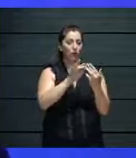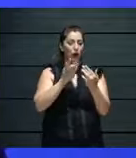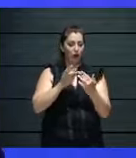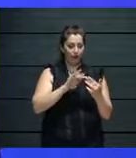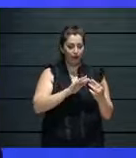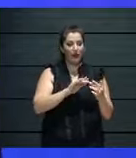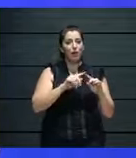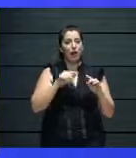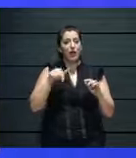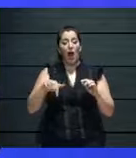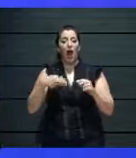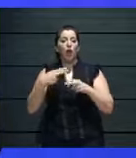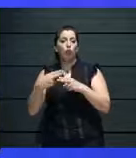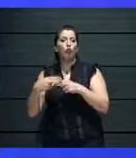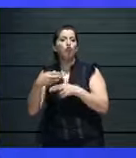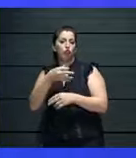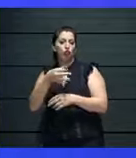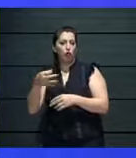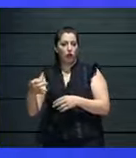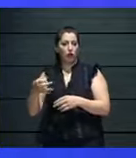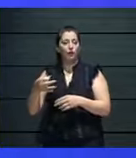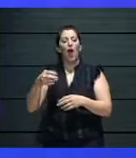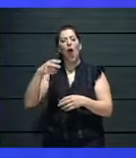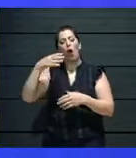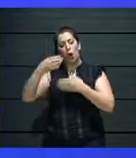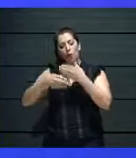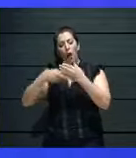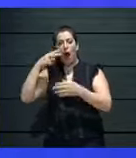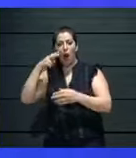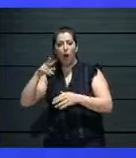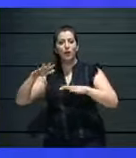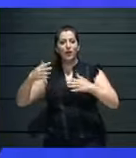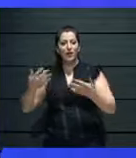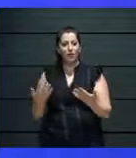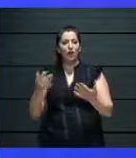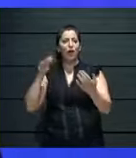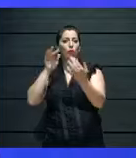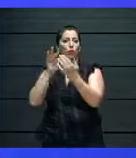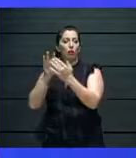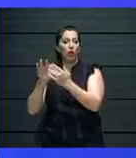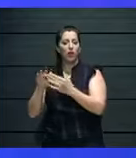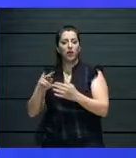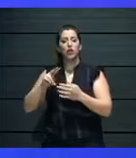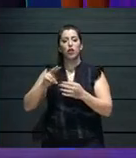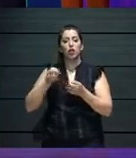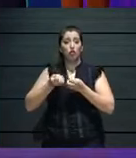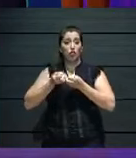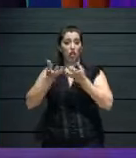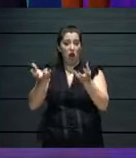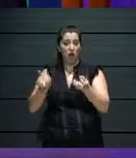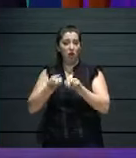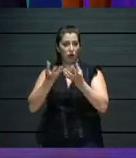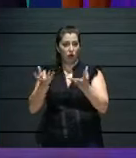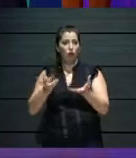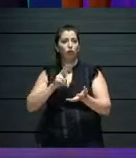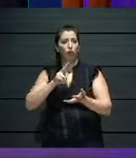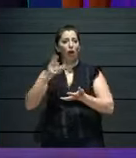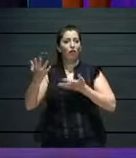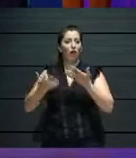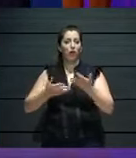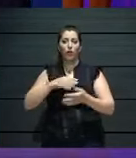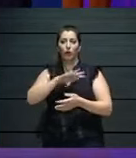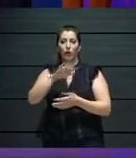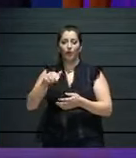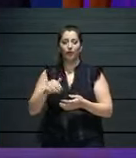researching, discussing, understanding, and sharing, very importantly. Um, thank you. Thank you, everybody. And all the participants,